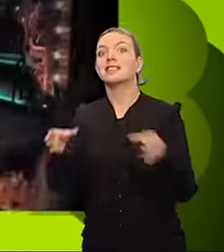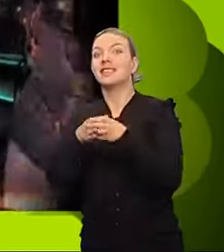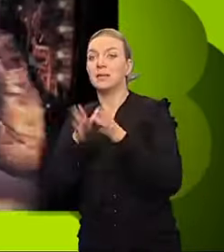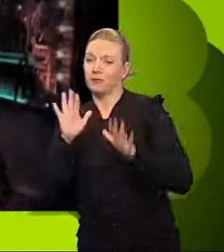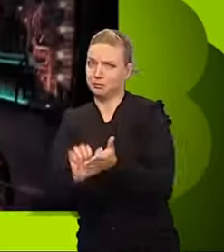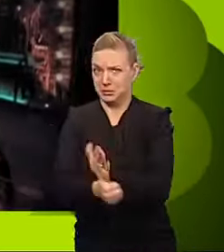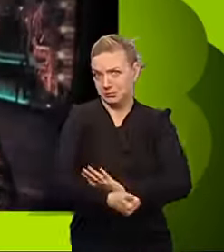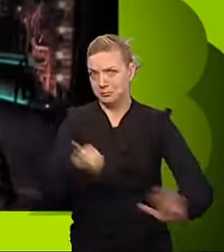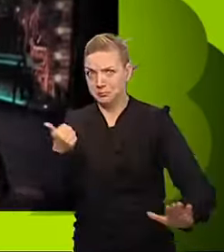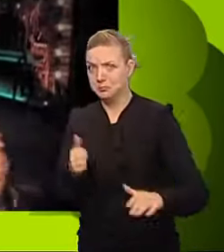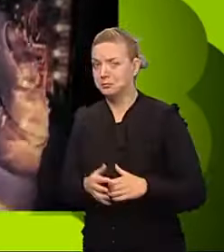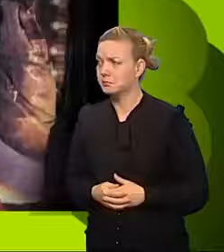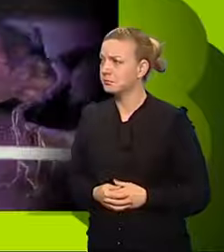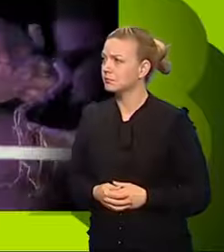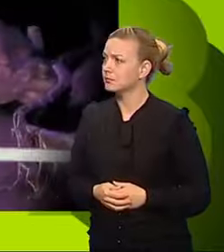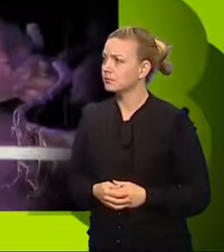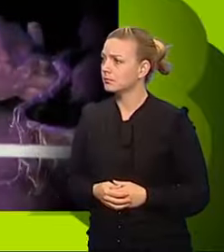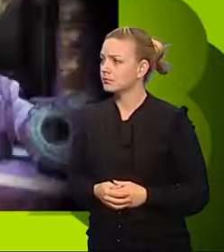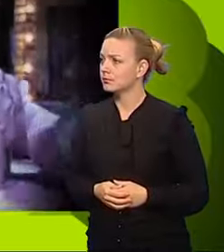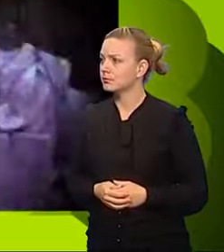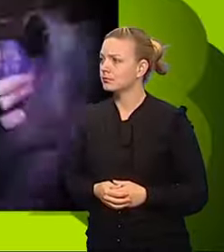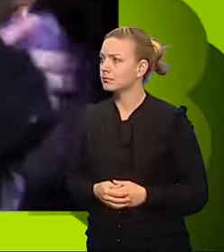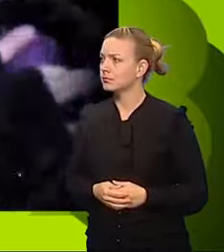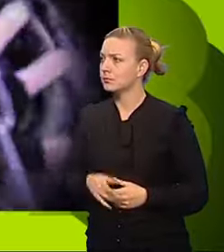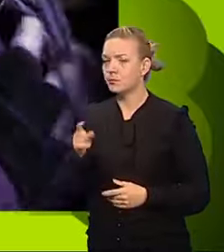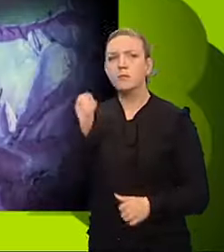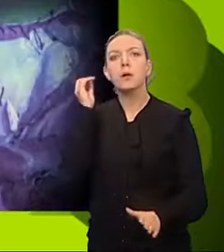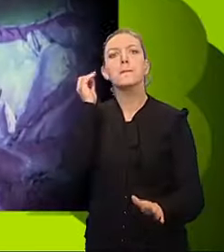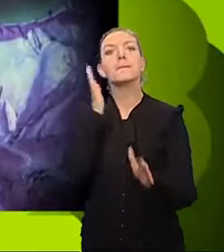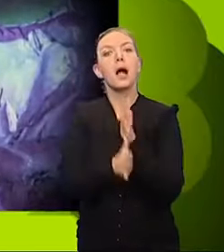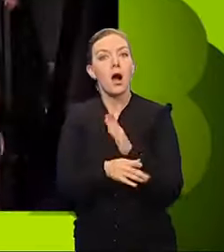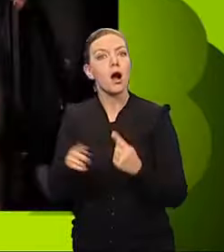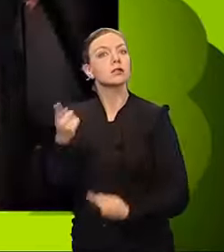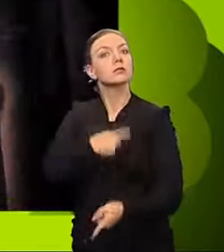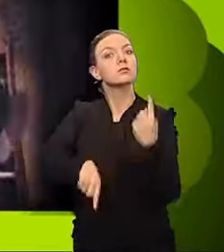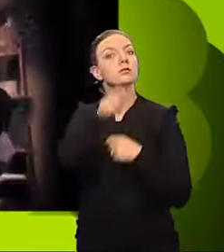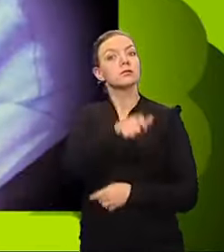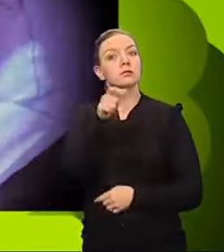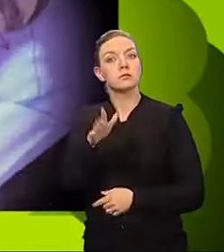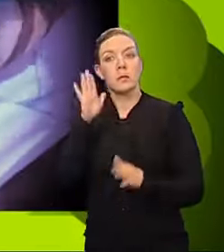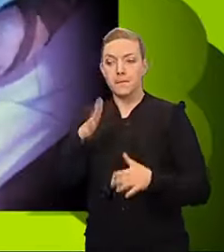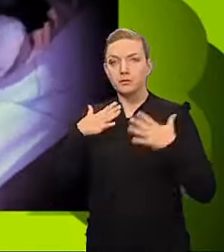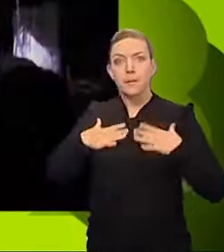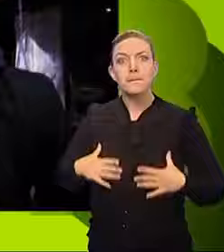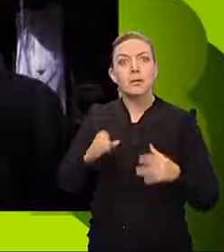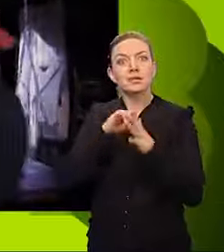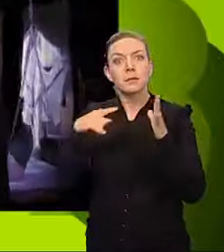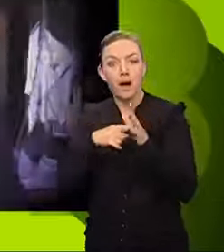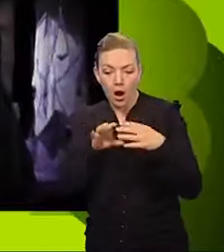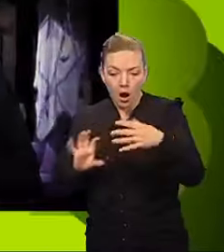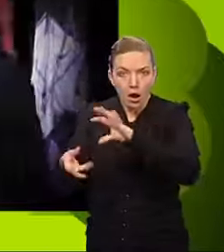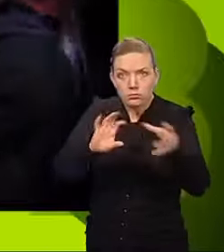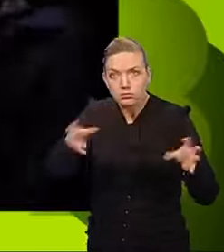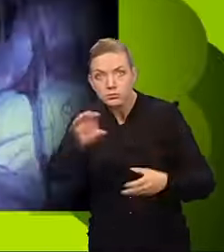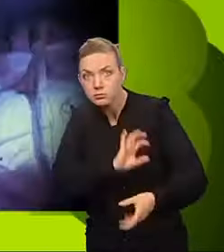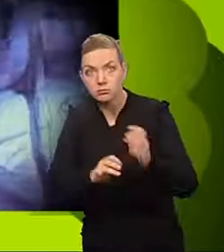This is the Tower Lab. To pass this challenge, unfortunates must assemble a body from body parts scattered around the room.